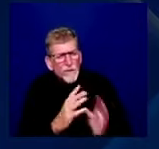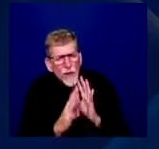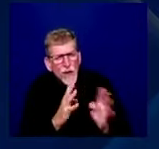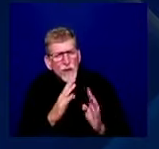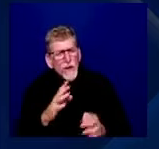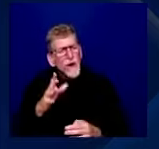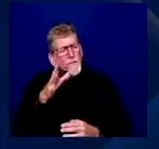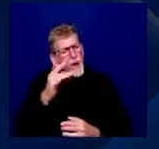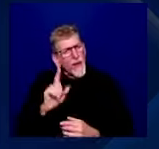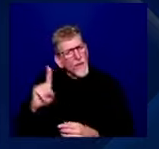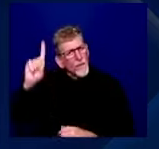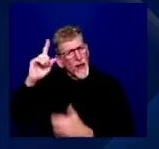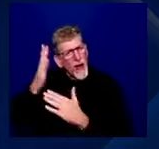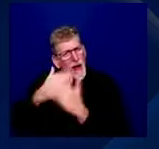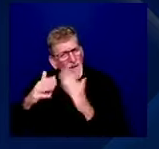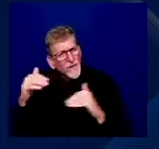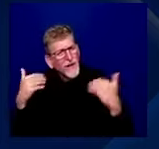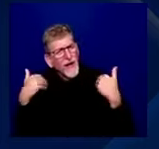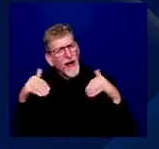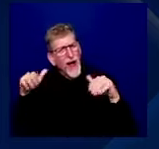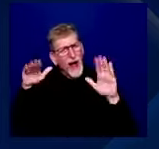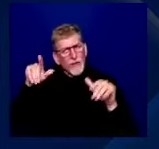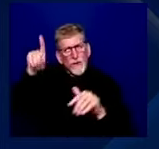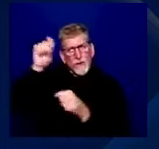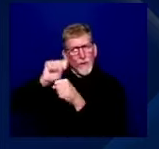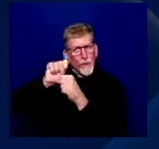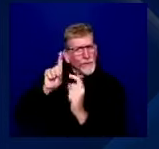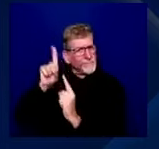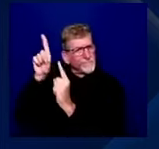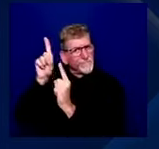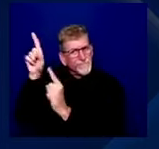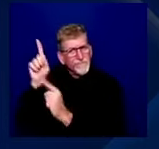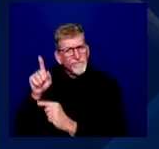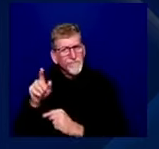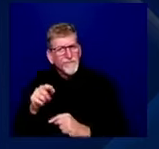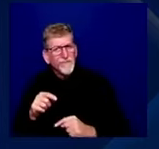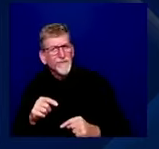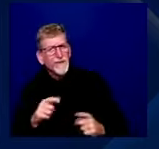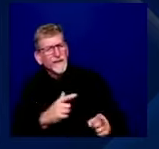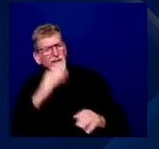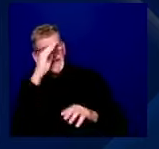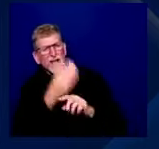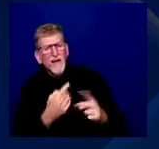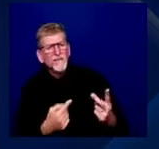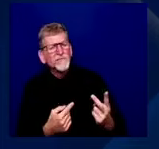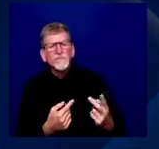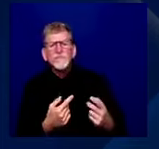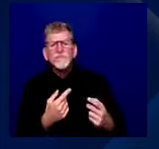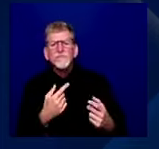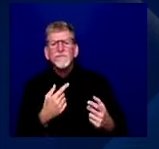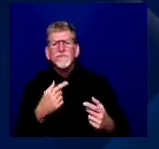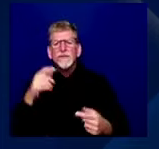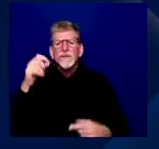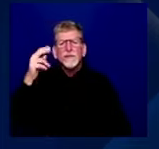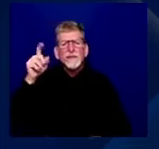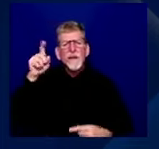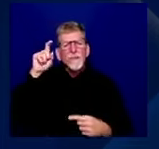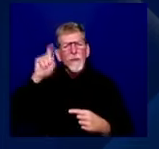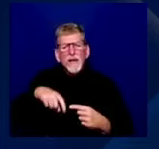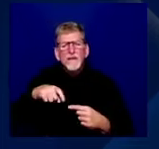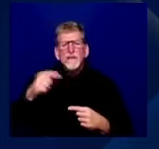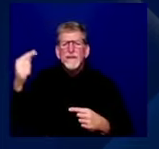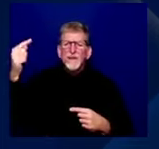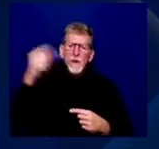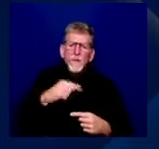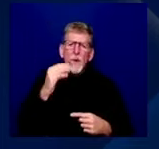angel and she's doing important work. And he says, well, but she's supposed to come home after 60 days. And I said, what?